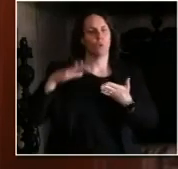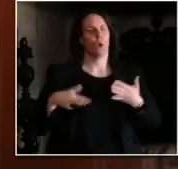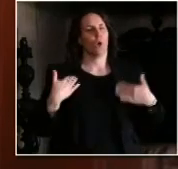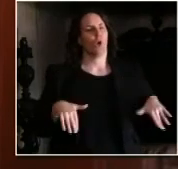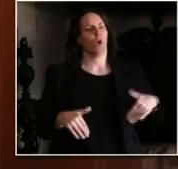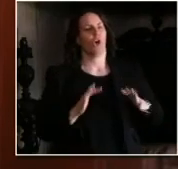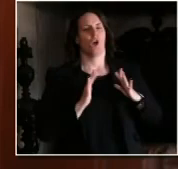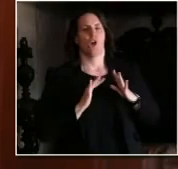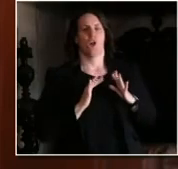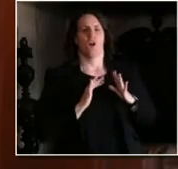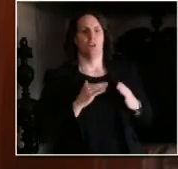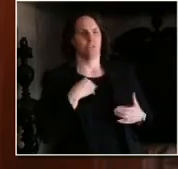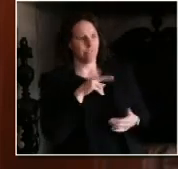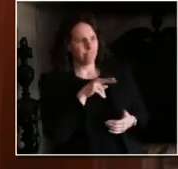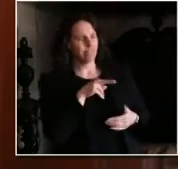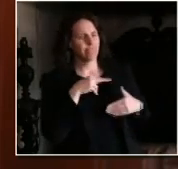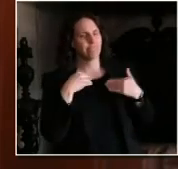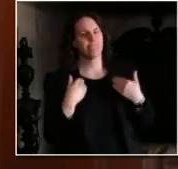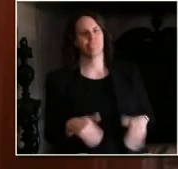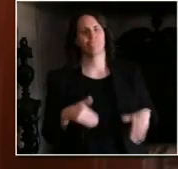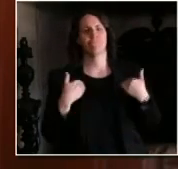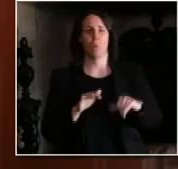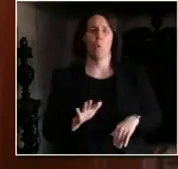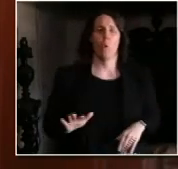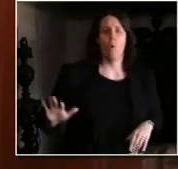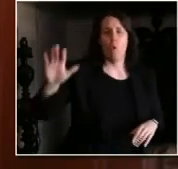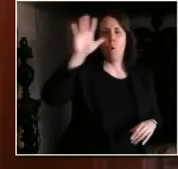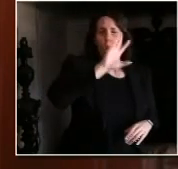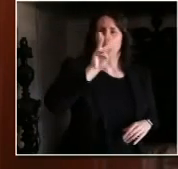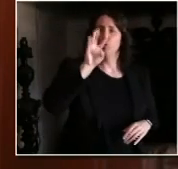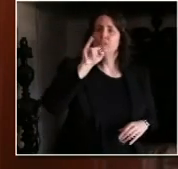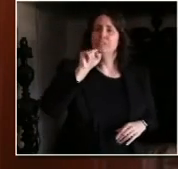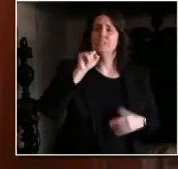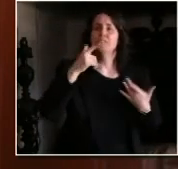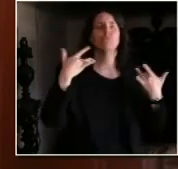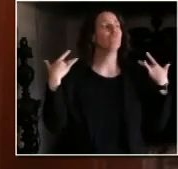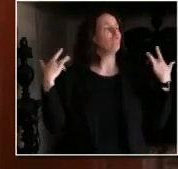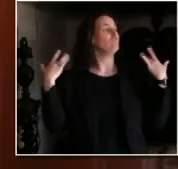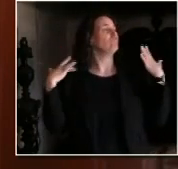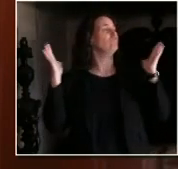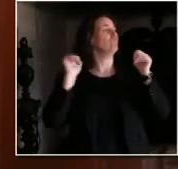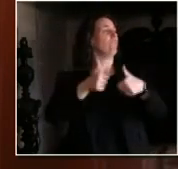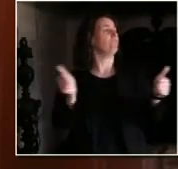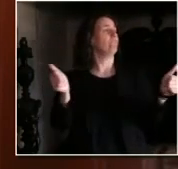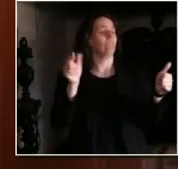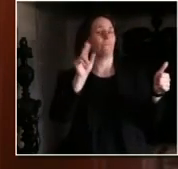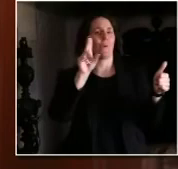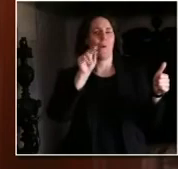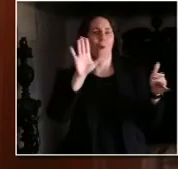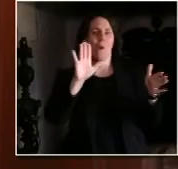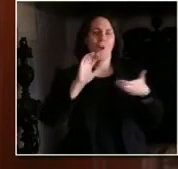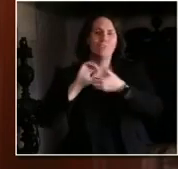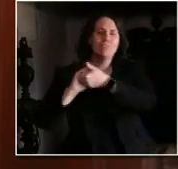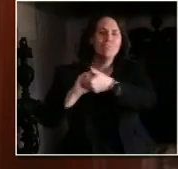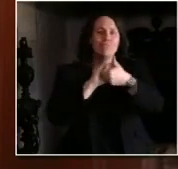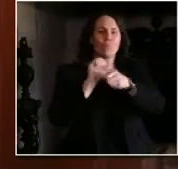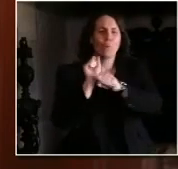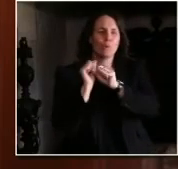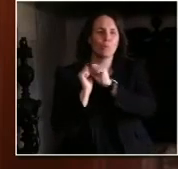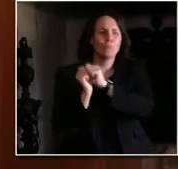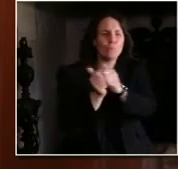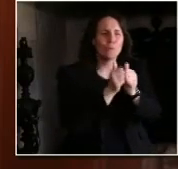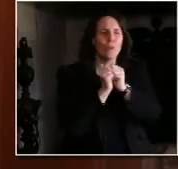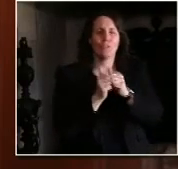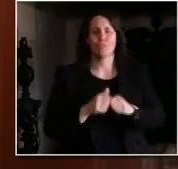offices so they're safe for health care workers and their patients, running child care centers, stocking the grocery store shelves,